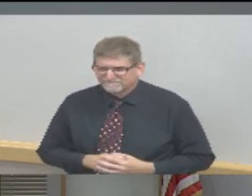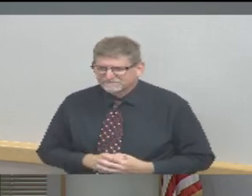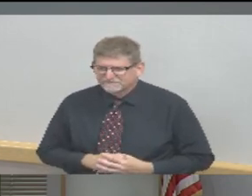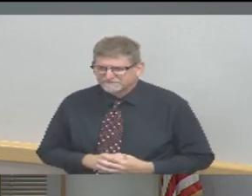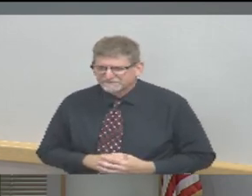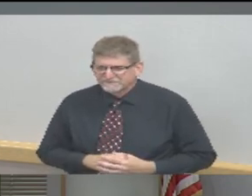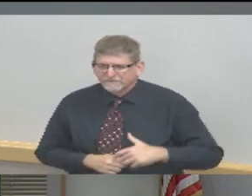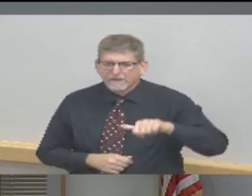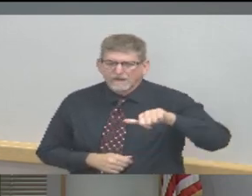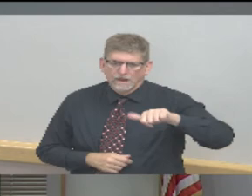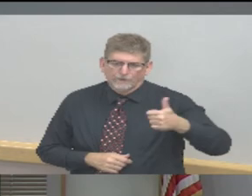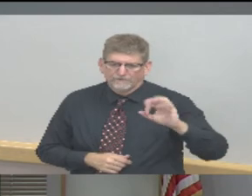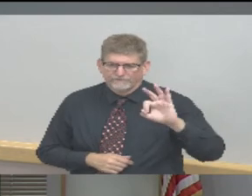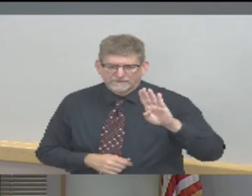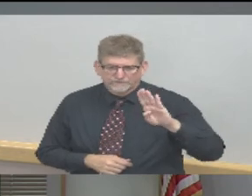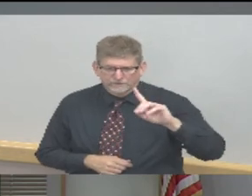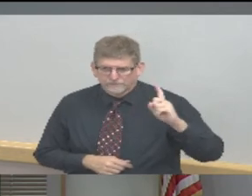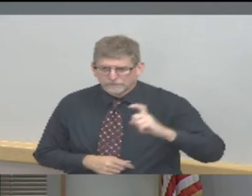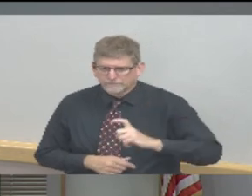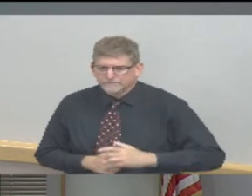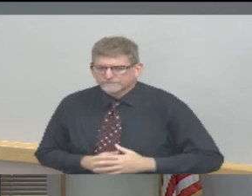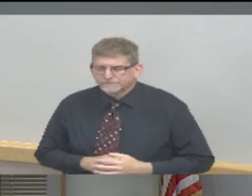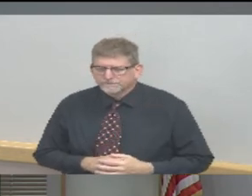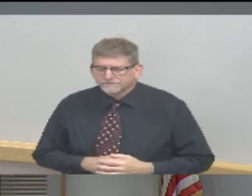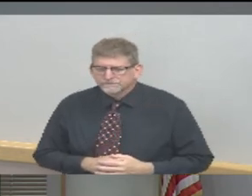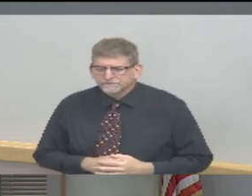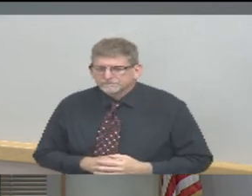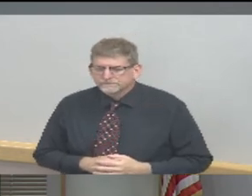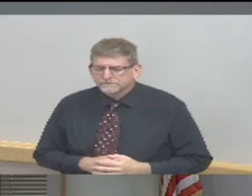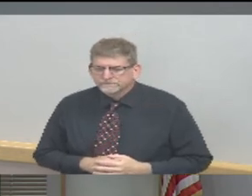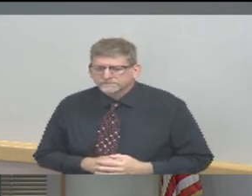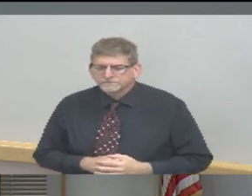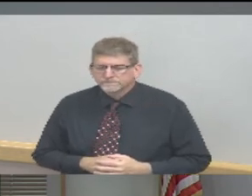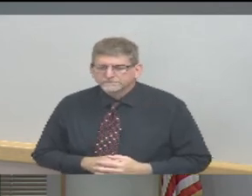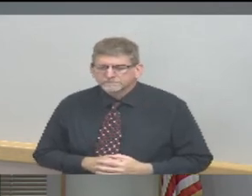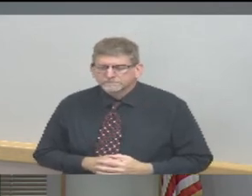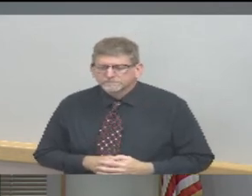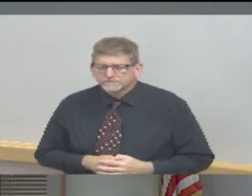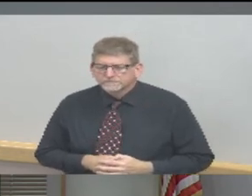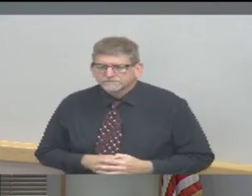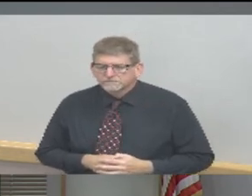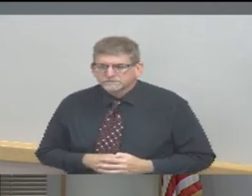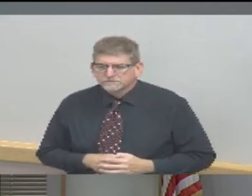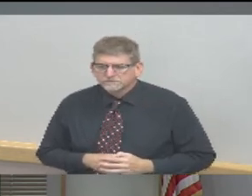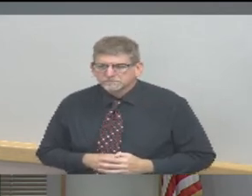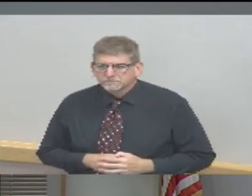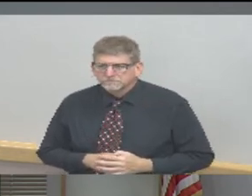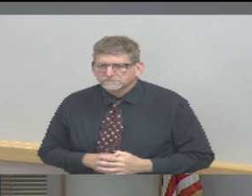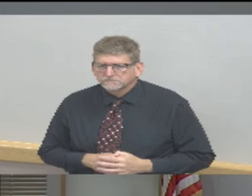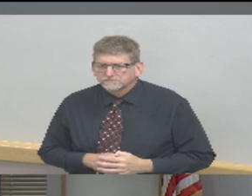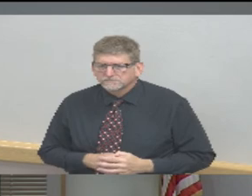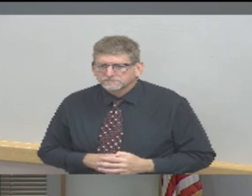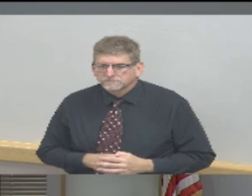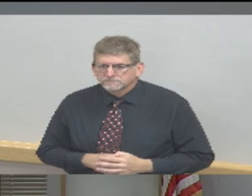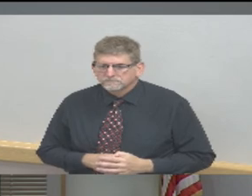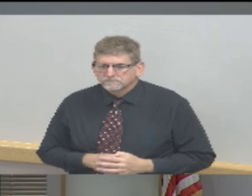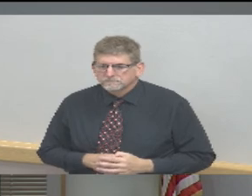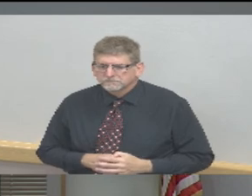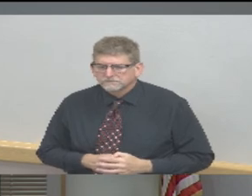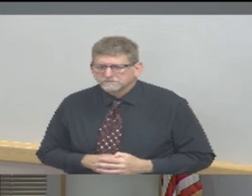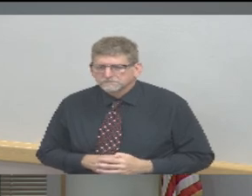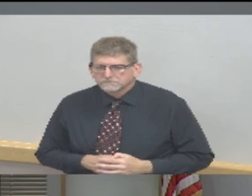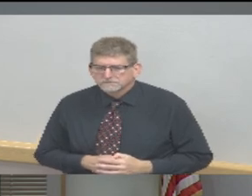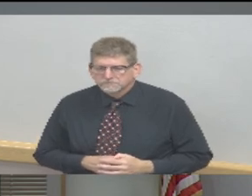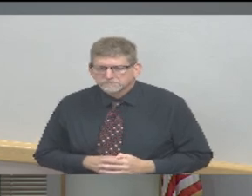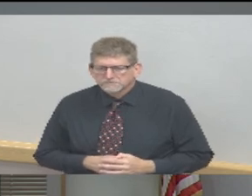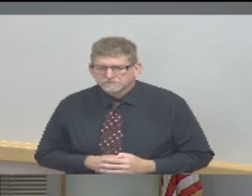Another question from Facebook Live. Would you consider having one family member have access to suit up and be with the ill